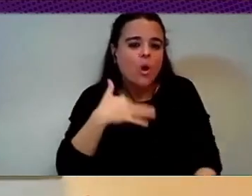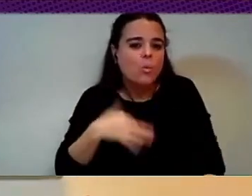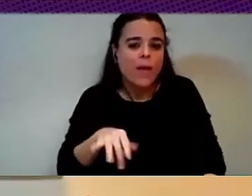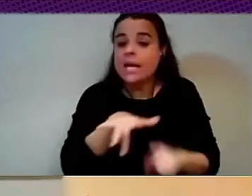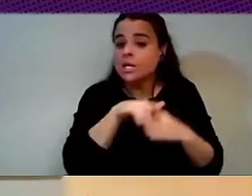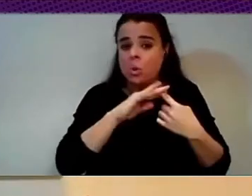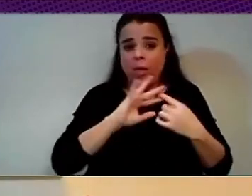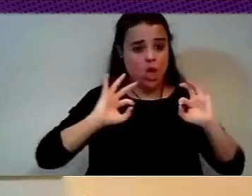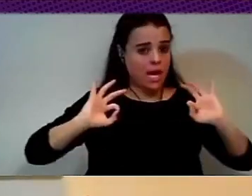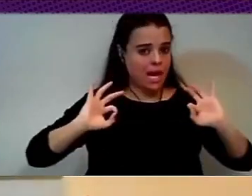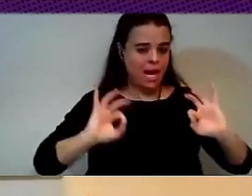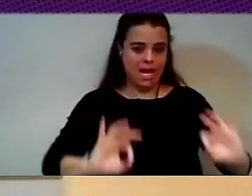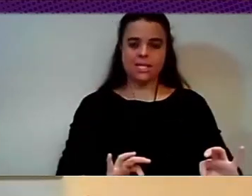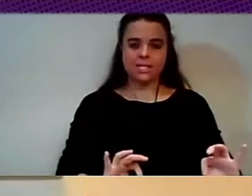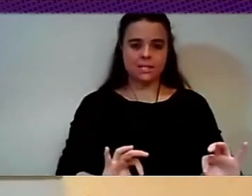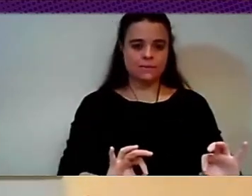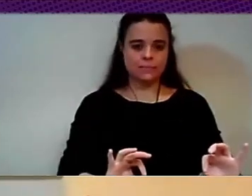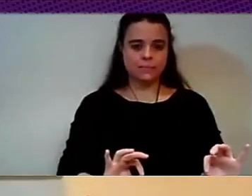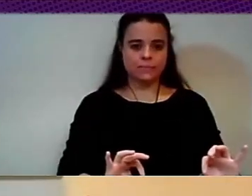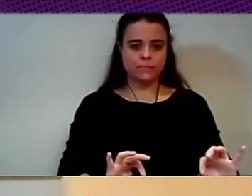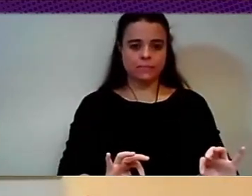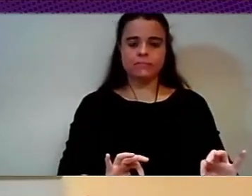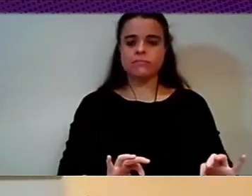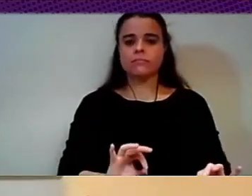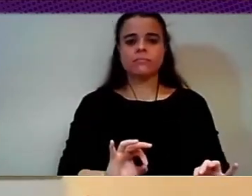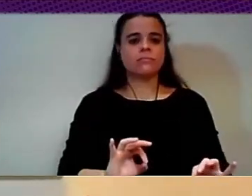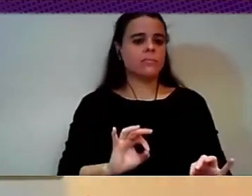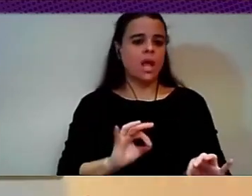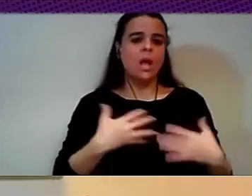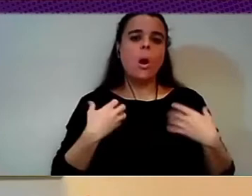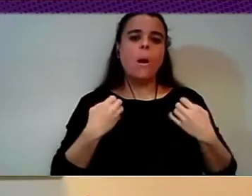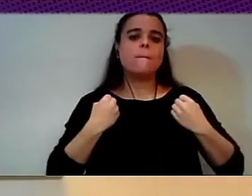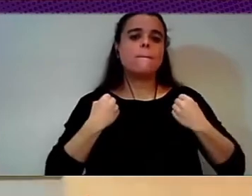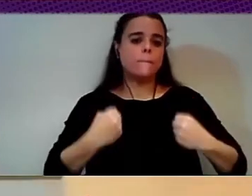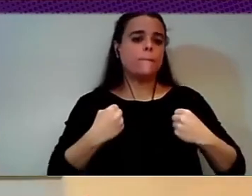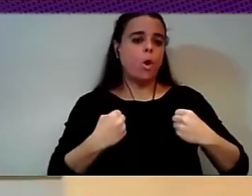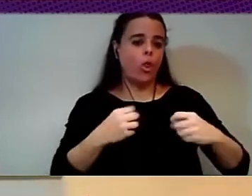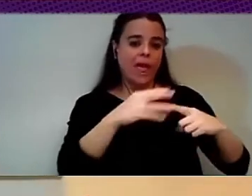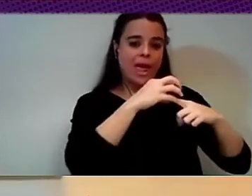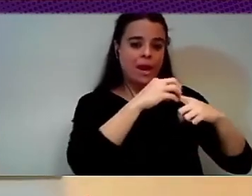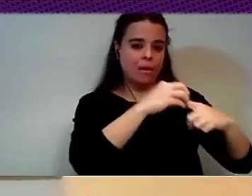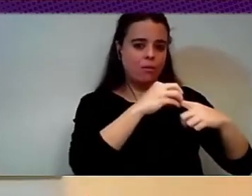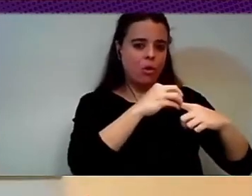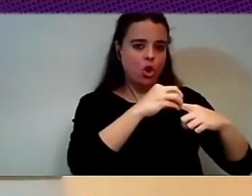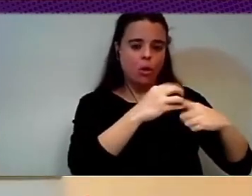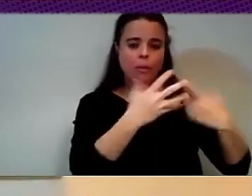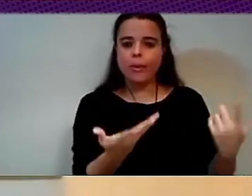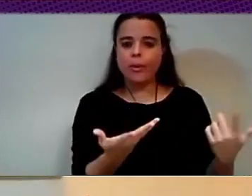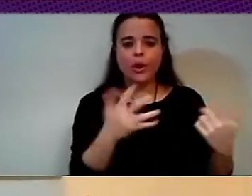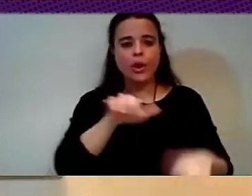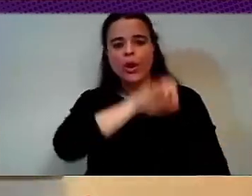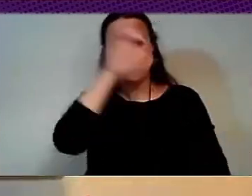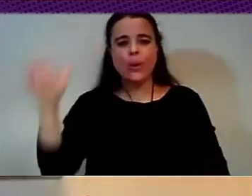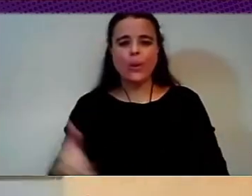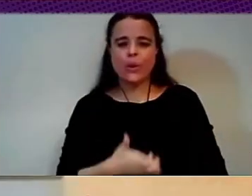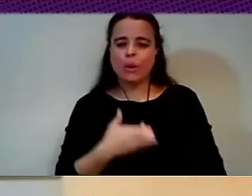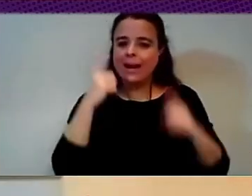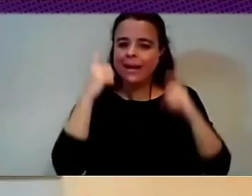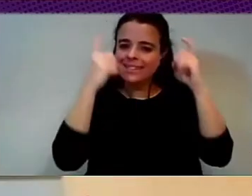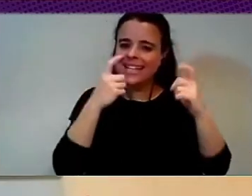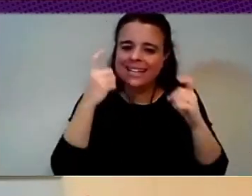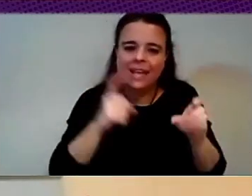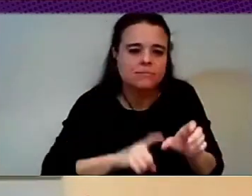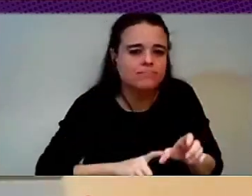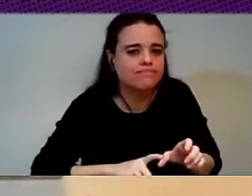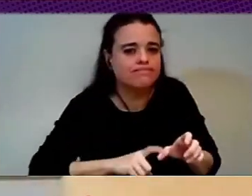bit out of the story, we have to get back into, you know, focusing on this issue as a core political question. But we can do